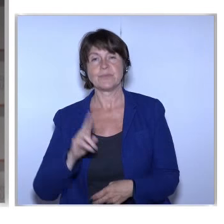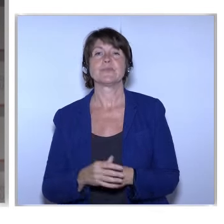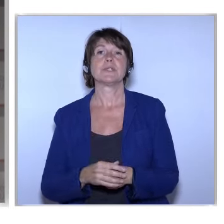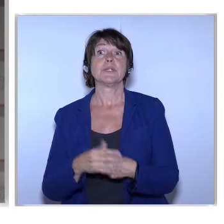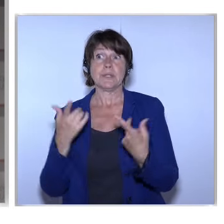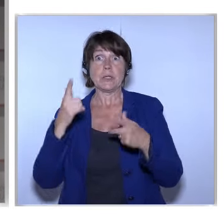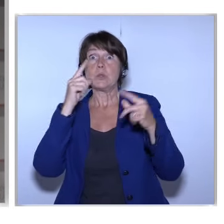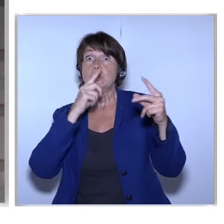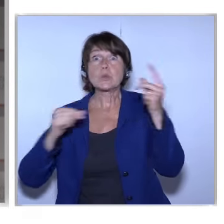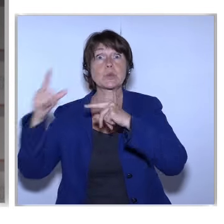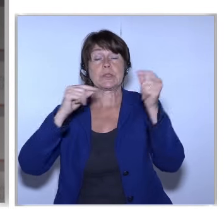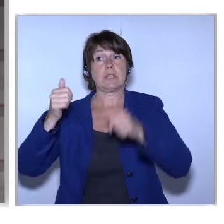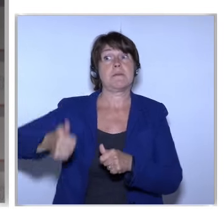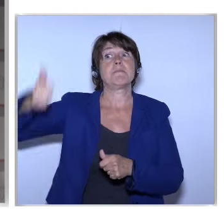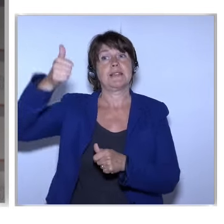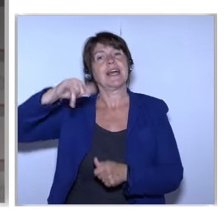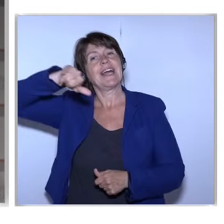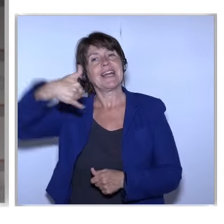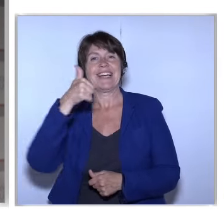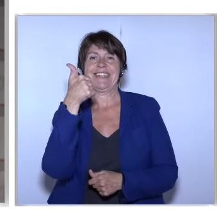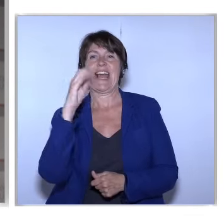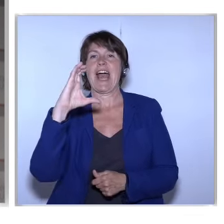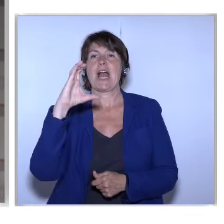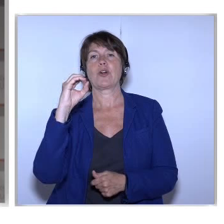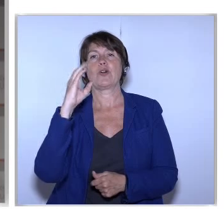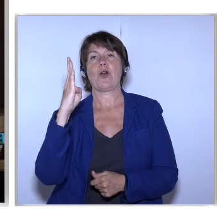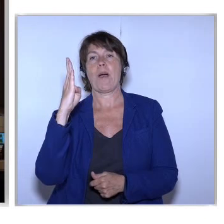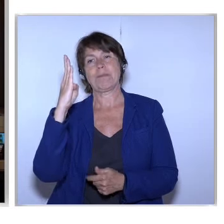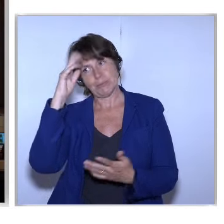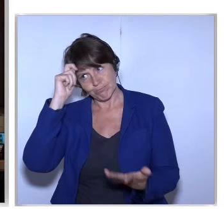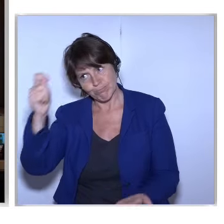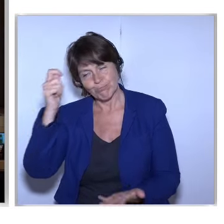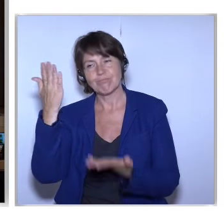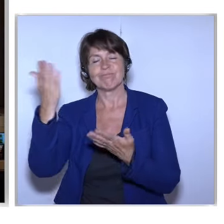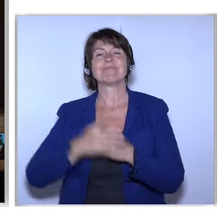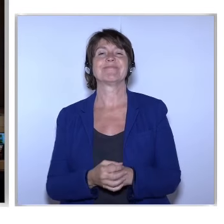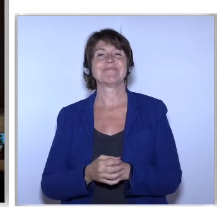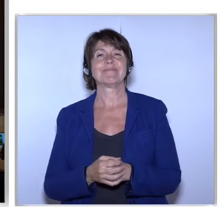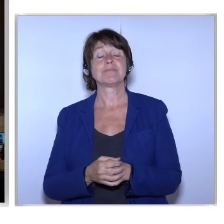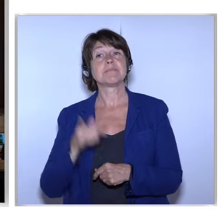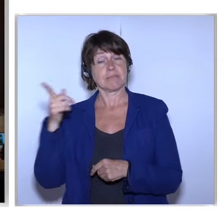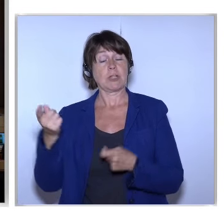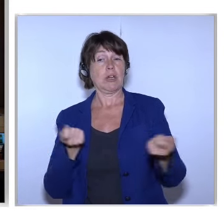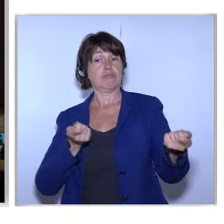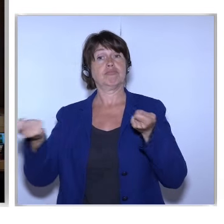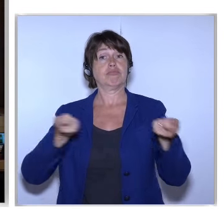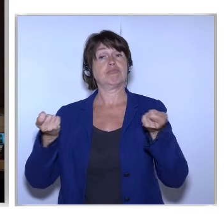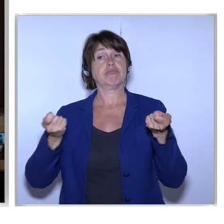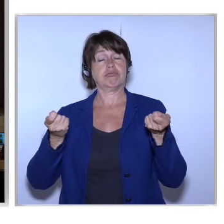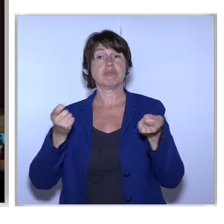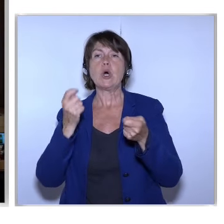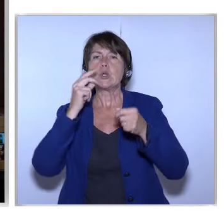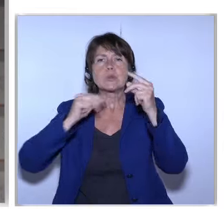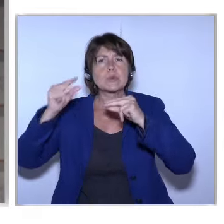our Twittermeister, Jakob Jakob, stand up and take a bow He will be coordinating all the